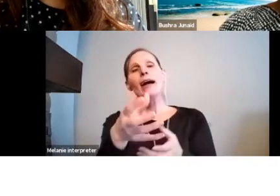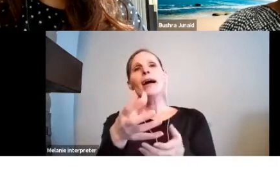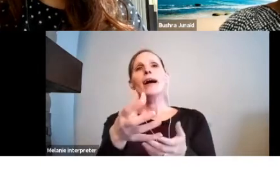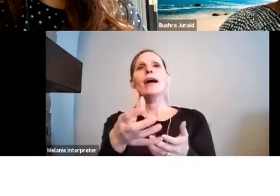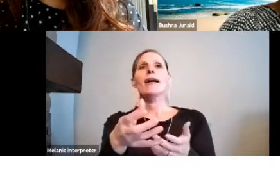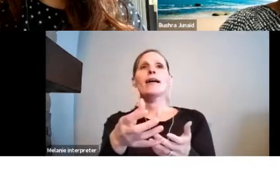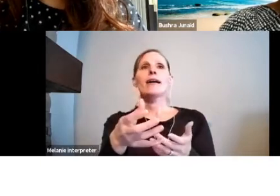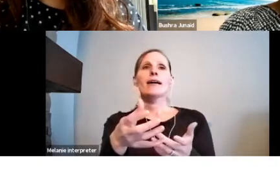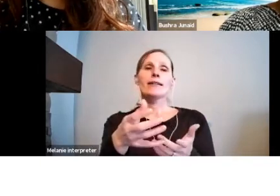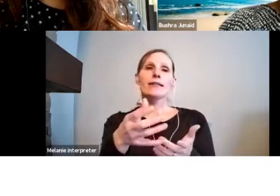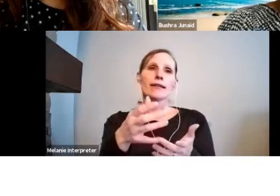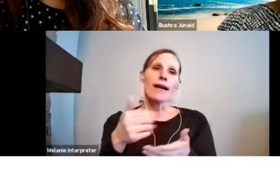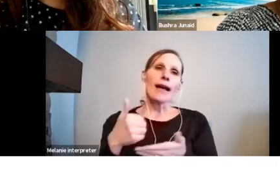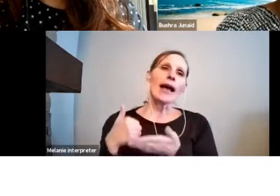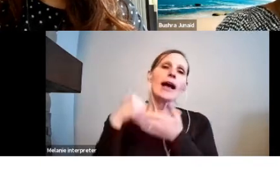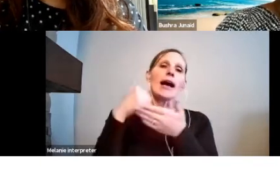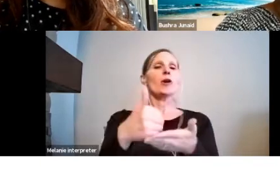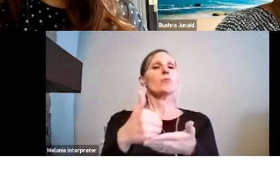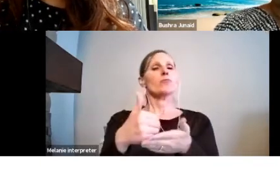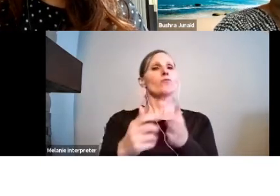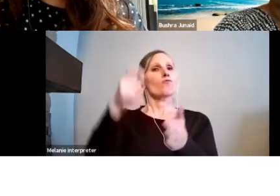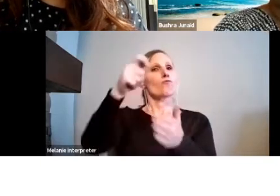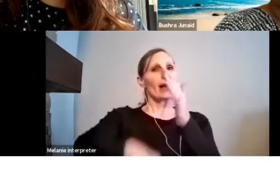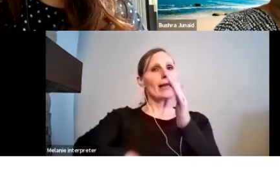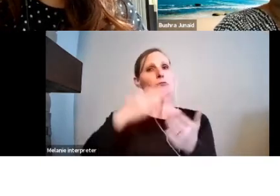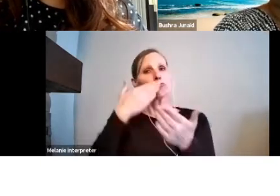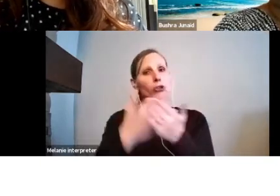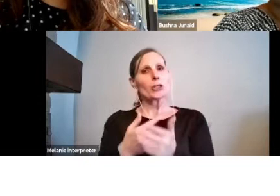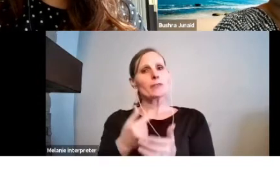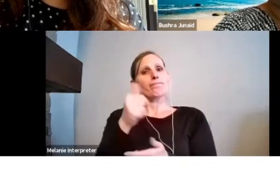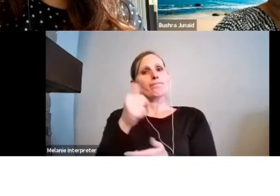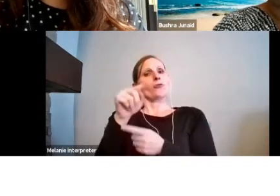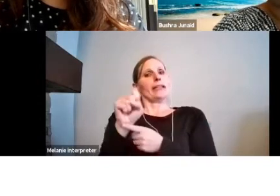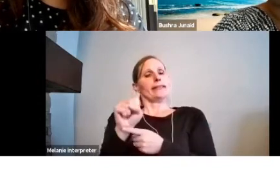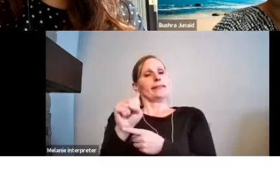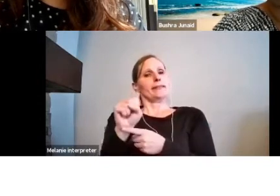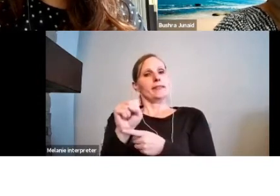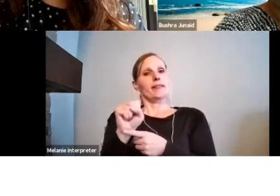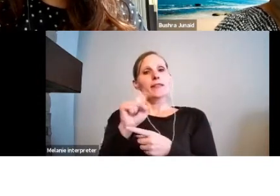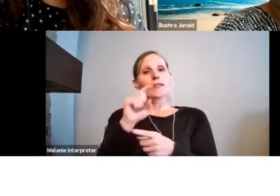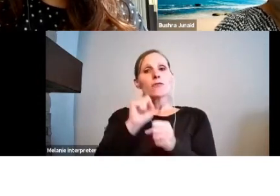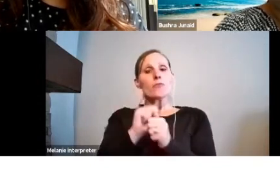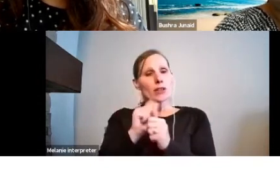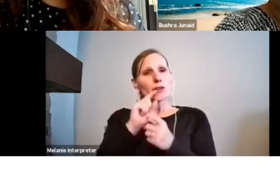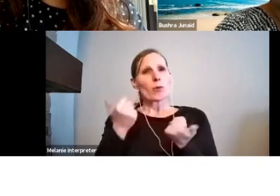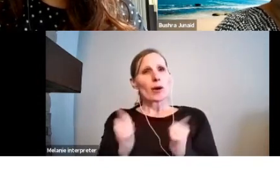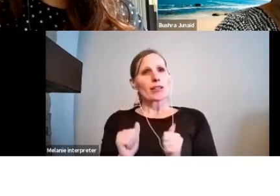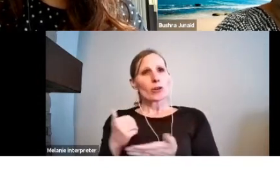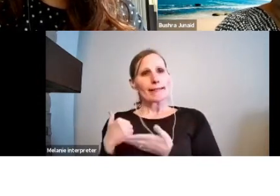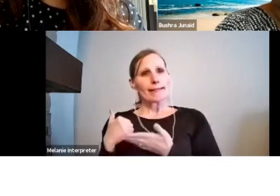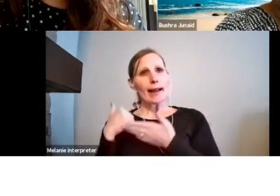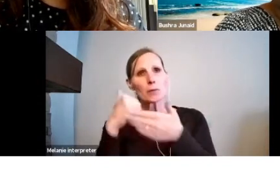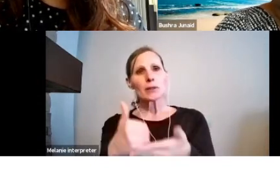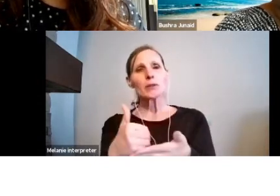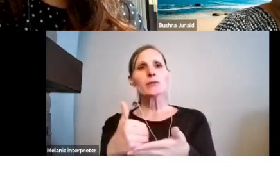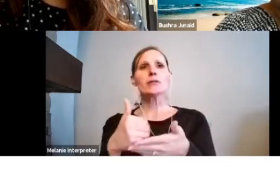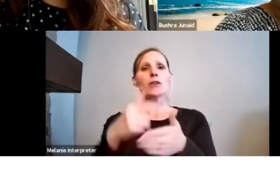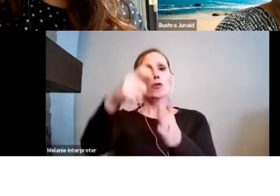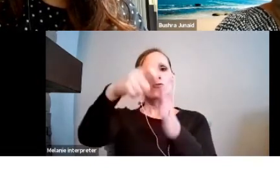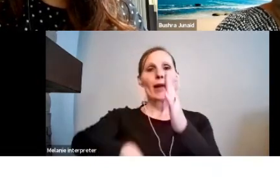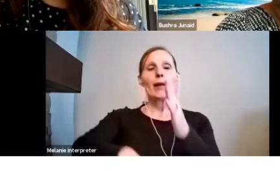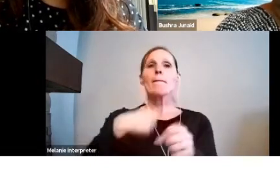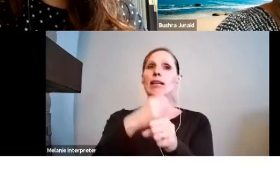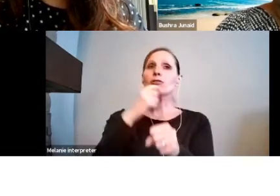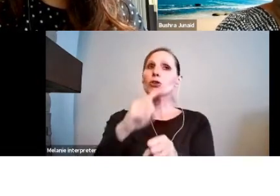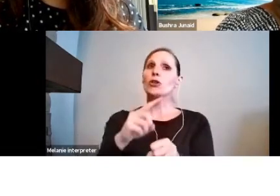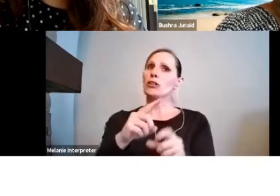application stronger. OAC grant applications include writing tips to guide you in answering the questions that are being